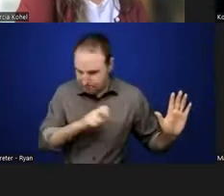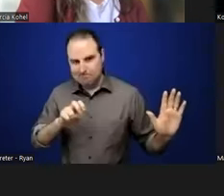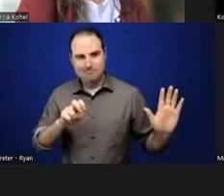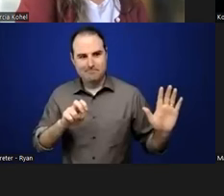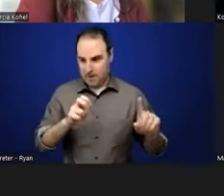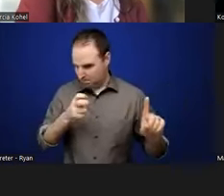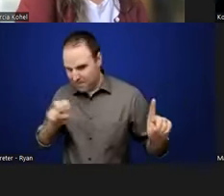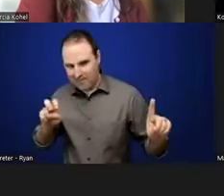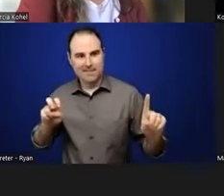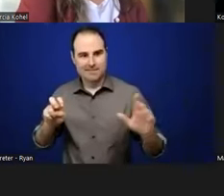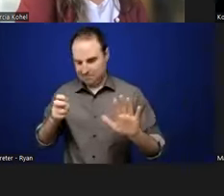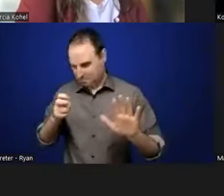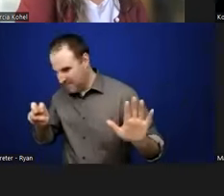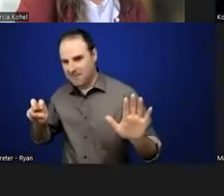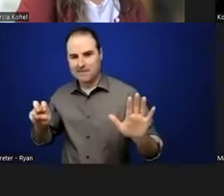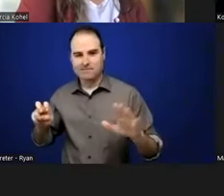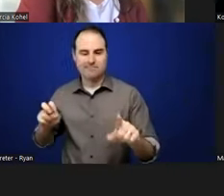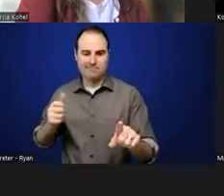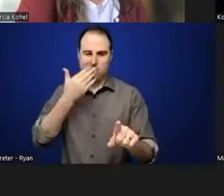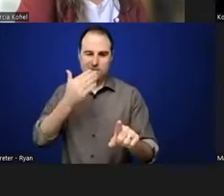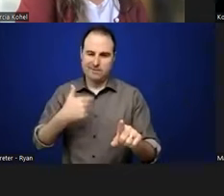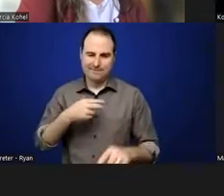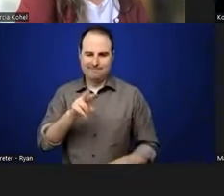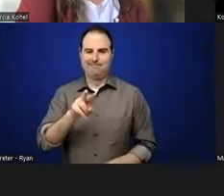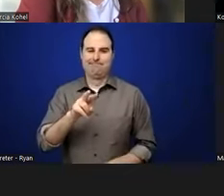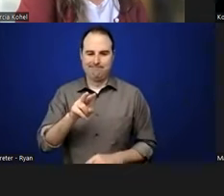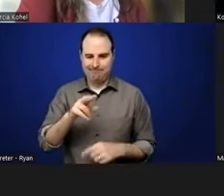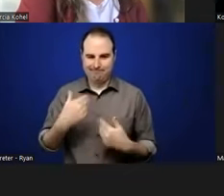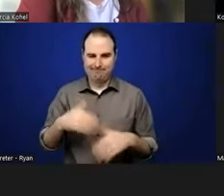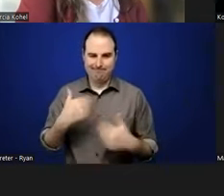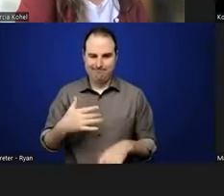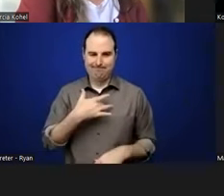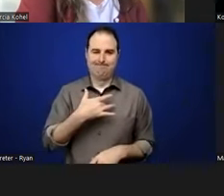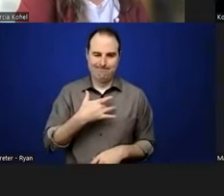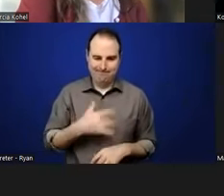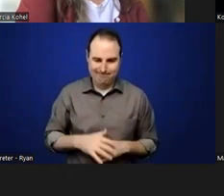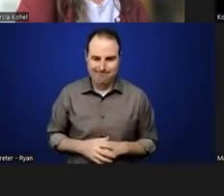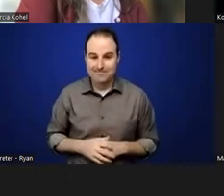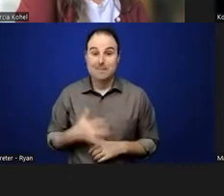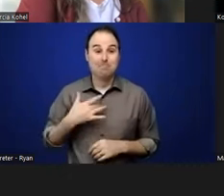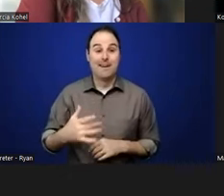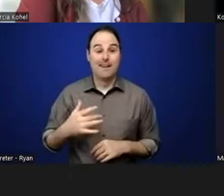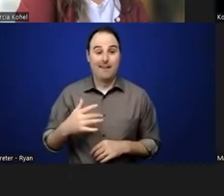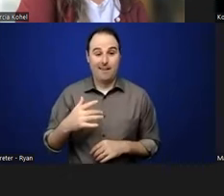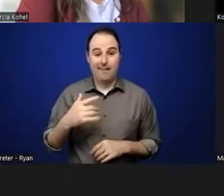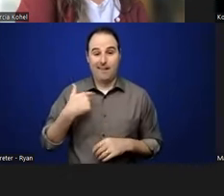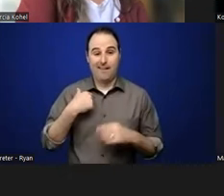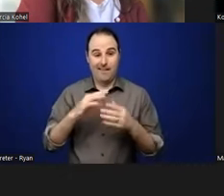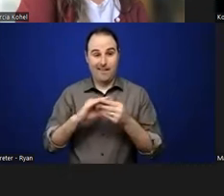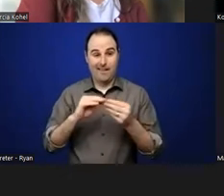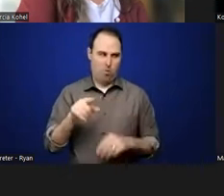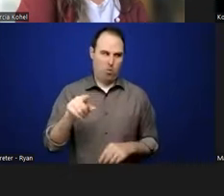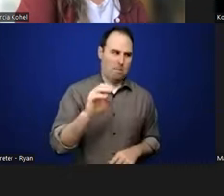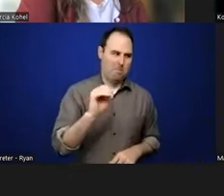pivot. And I really admire that about you. And in fact, whenever I talk about you, I tell people that, that that's like one thing I'm like,